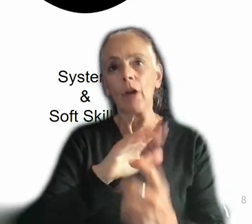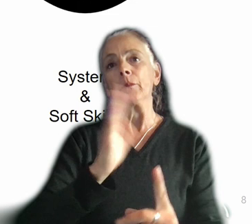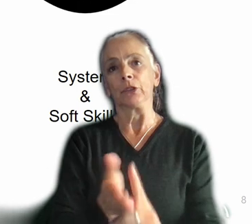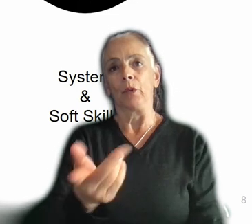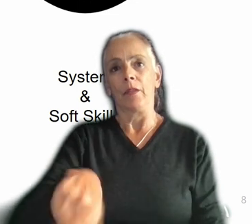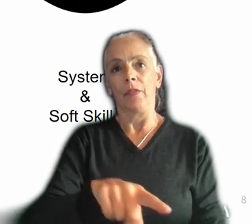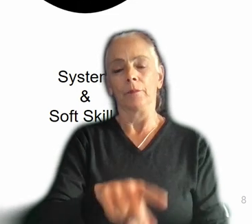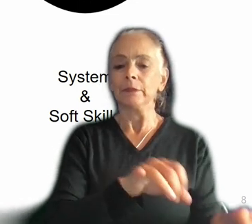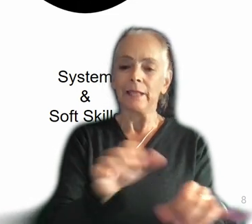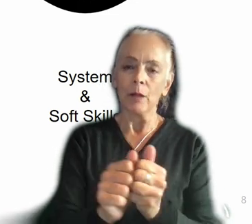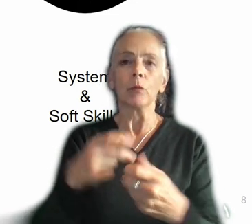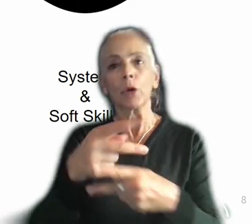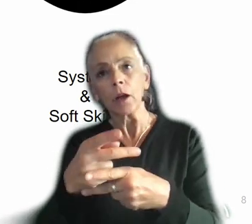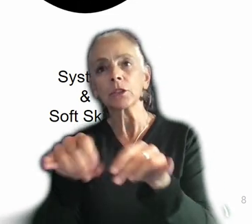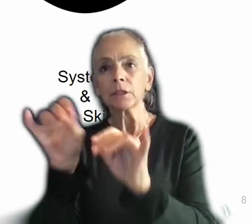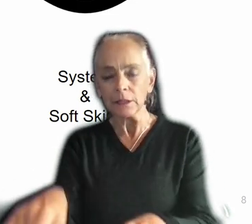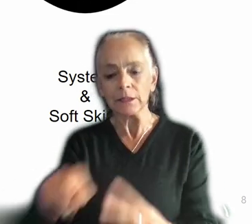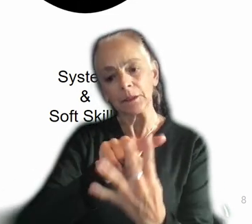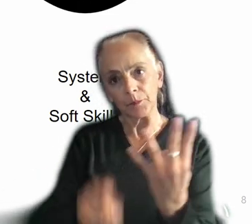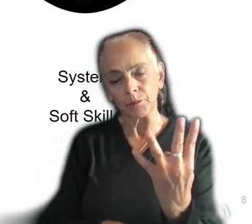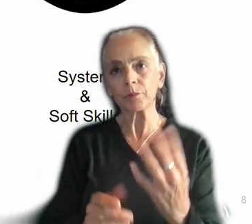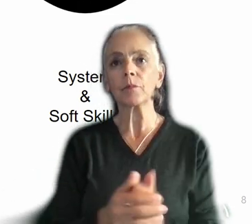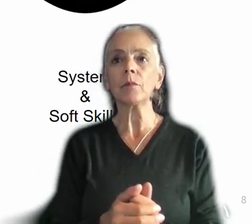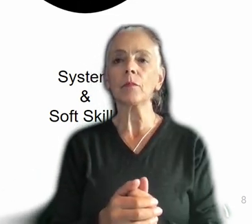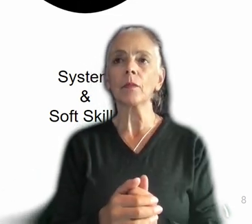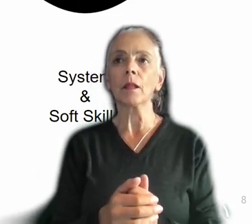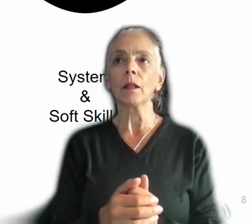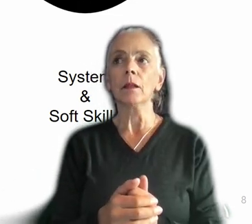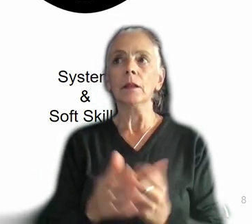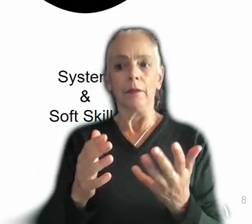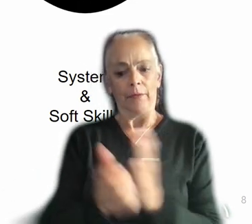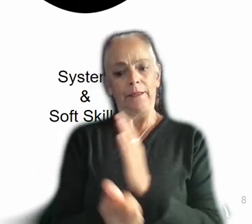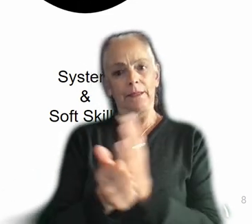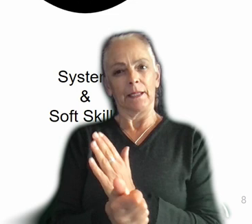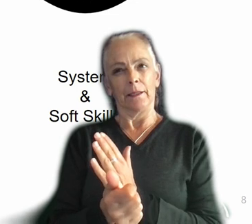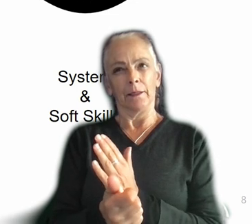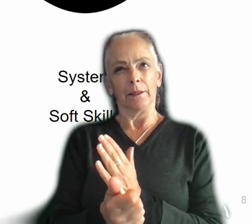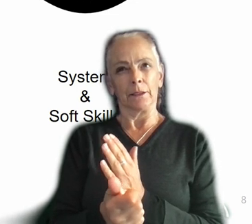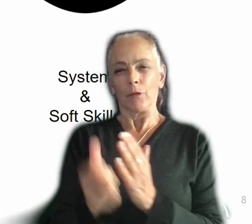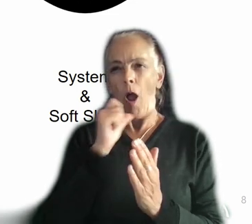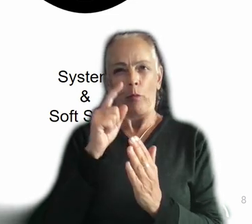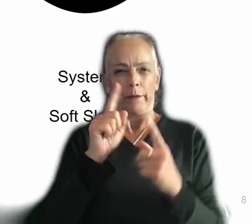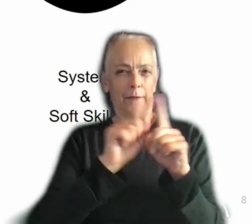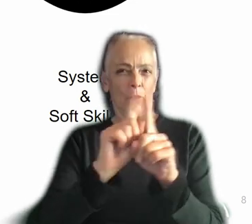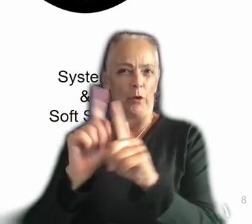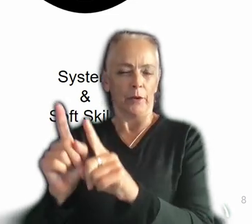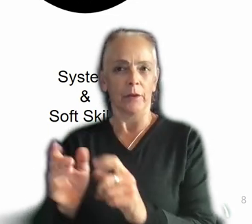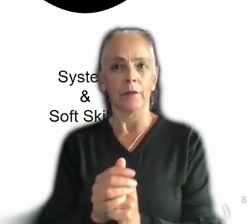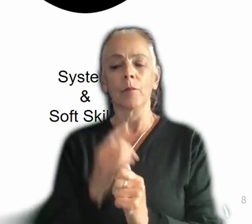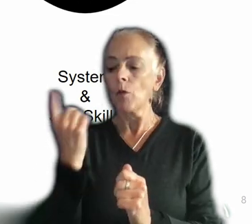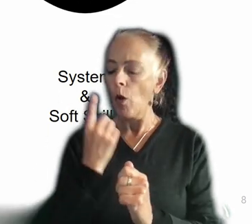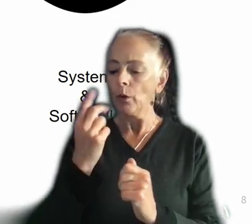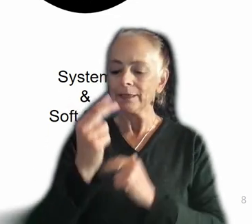similar with production and system. It's not that the skills themselves are necessarily different, right? I am always building an empathy